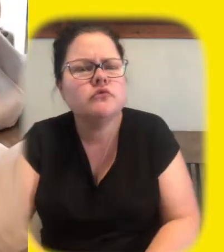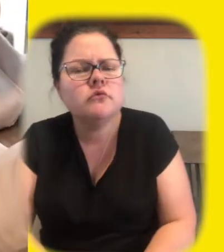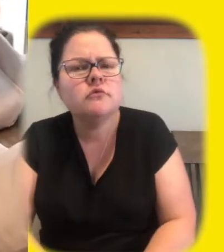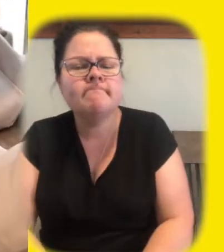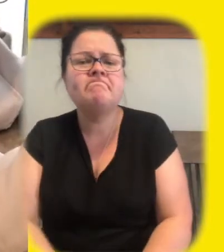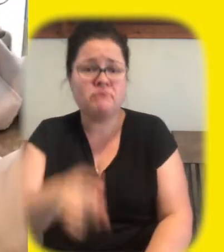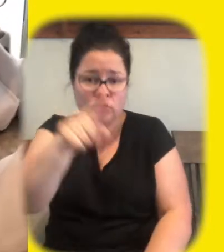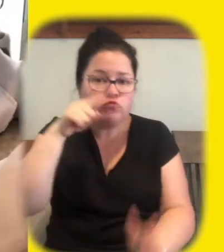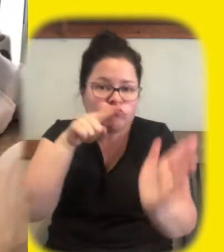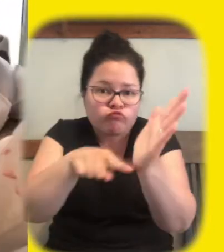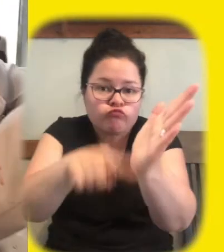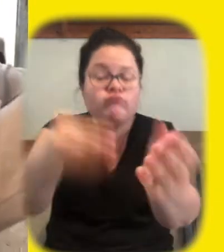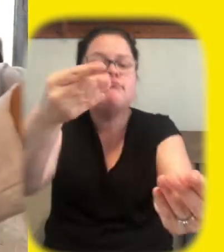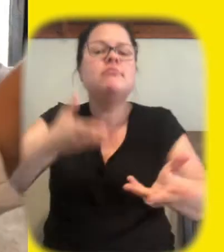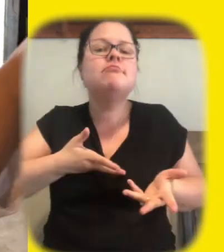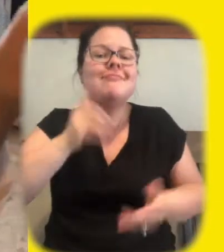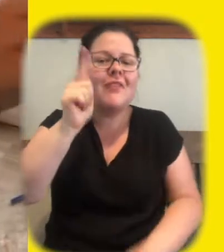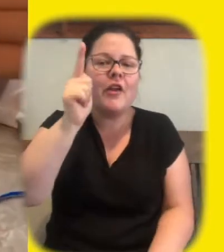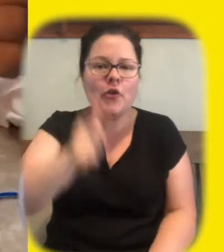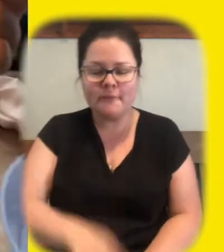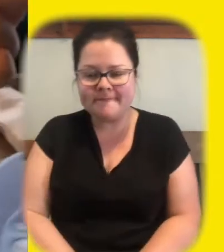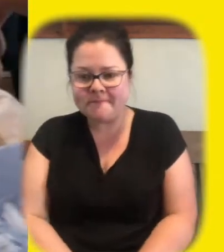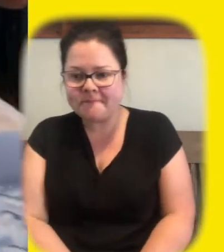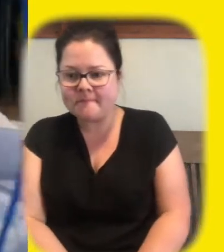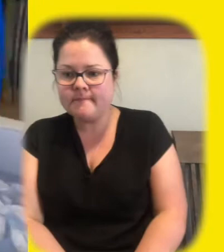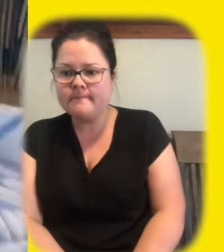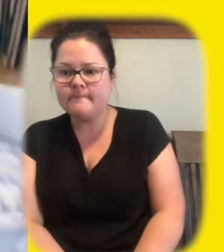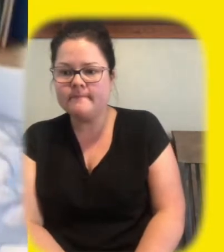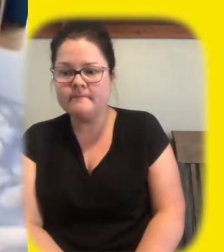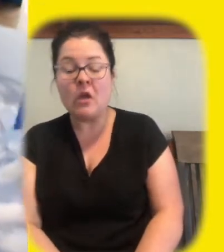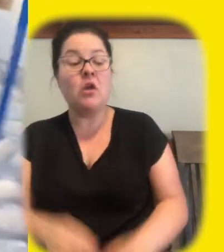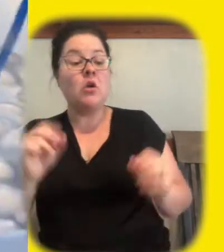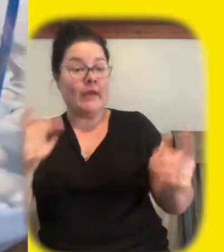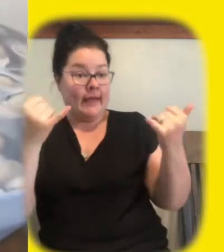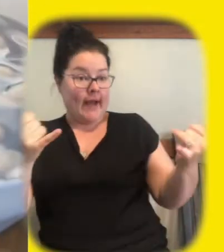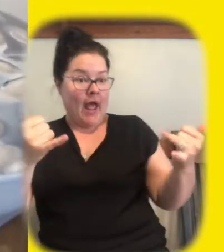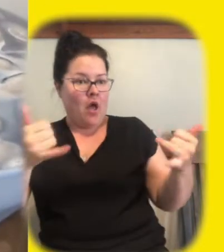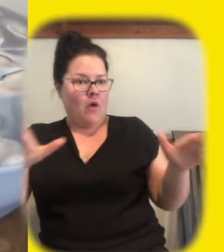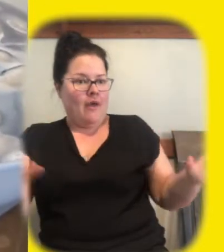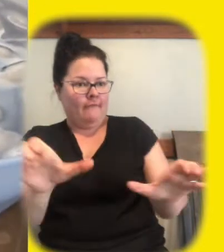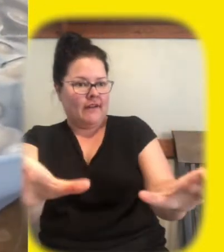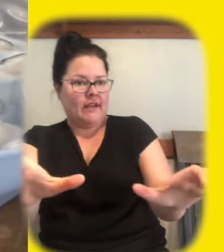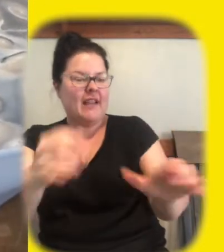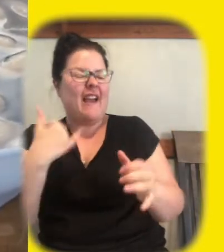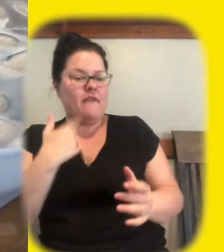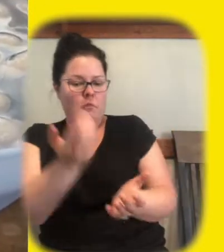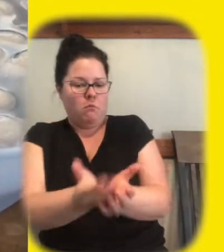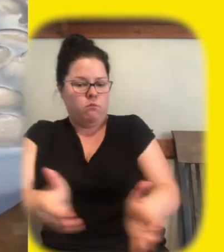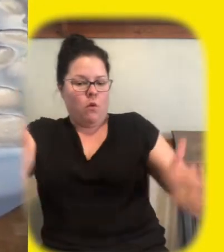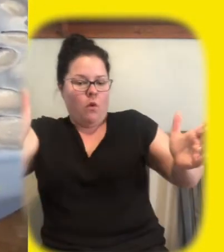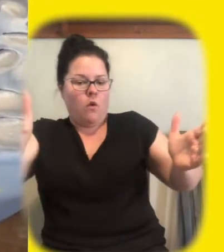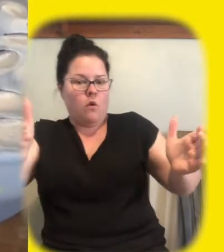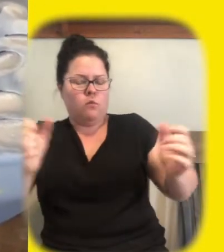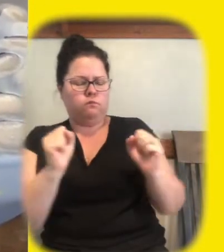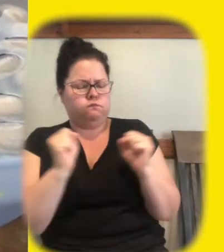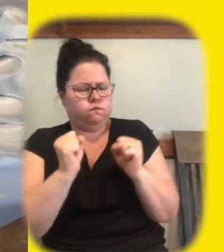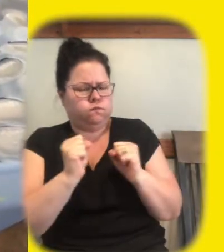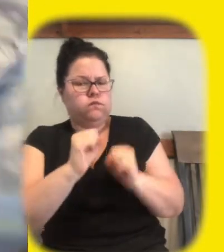all right so simon here's our activity for today you have a very cold bowl of water